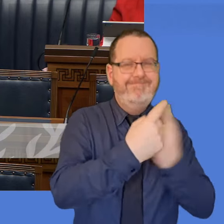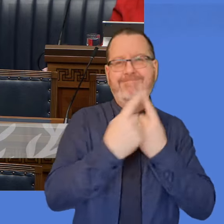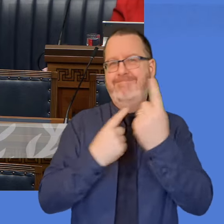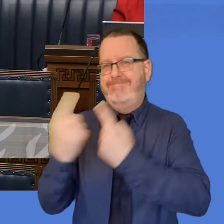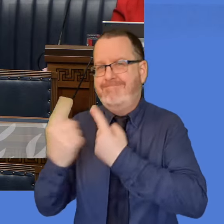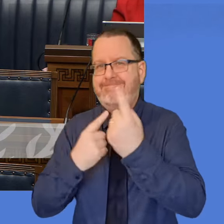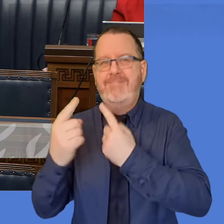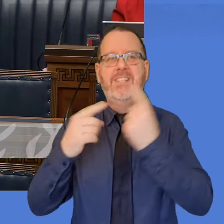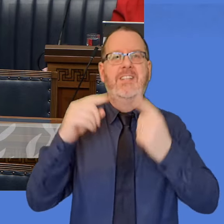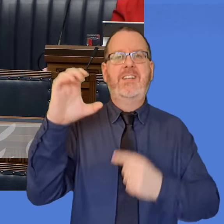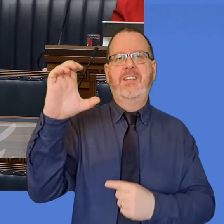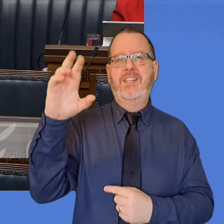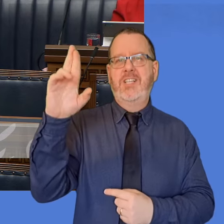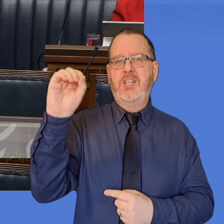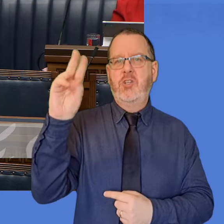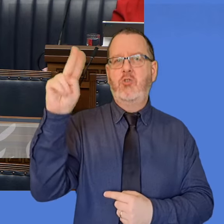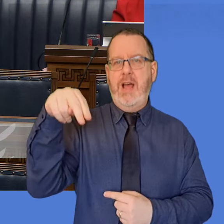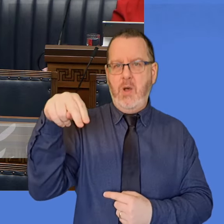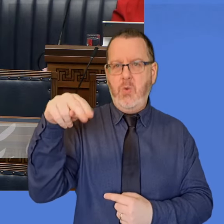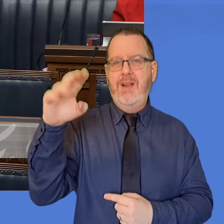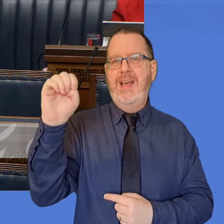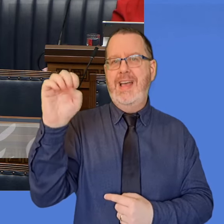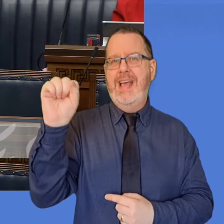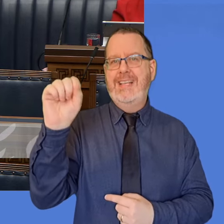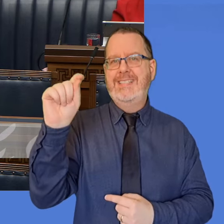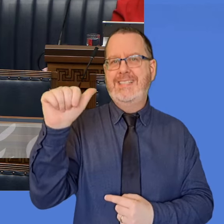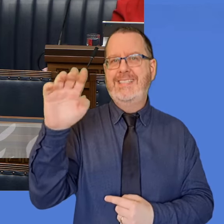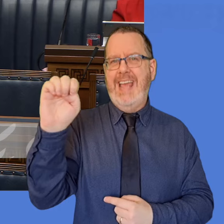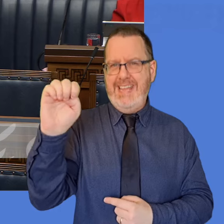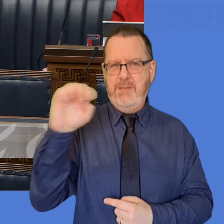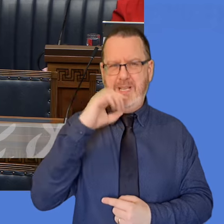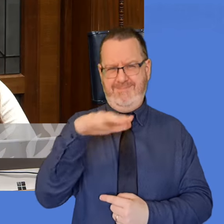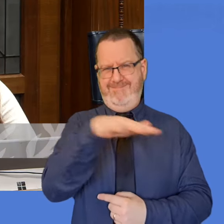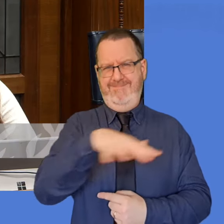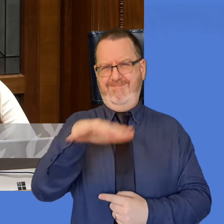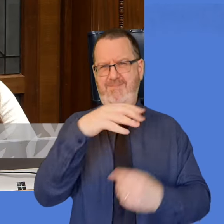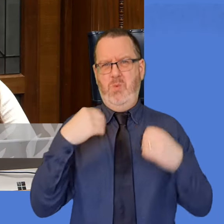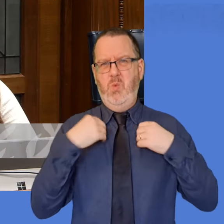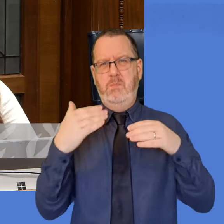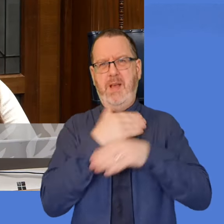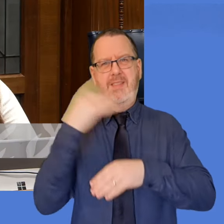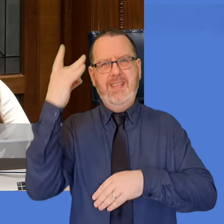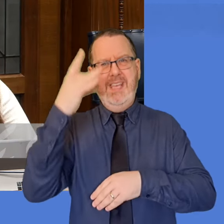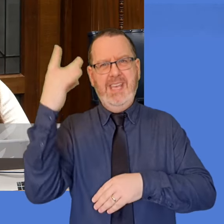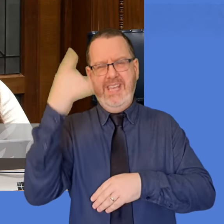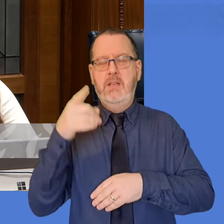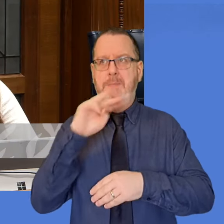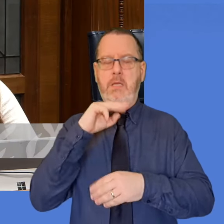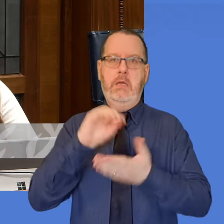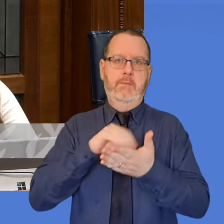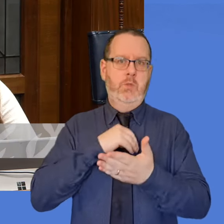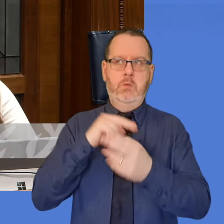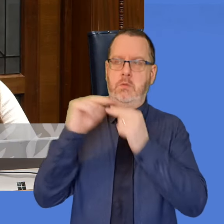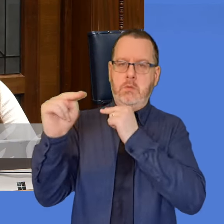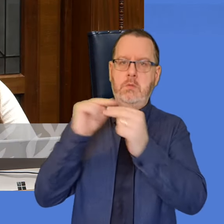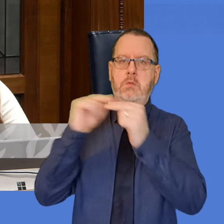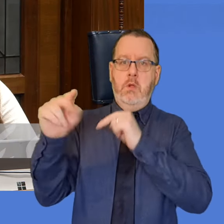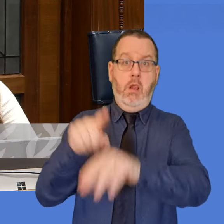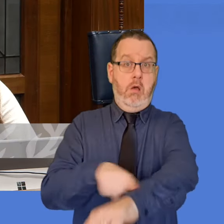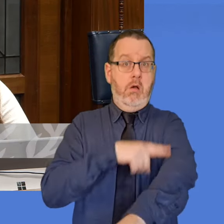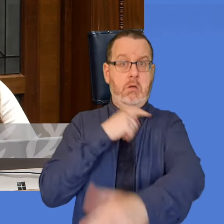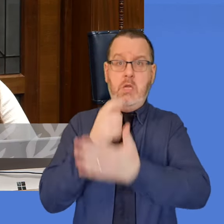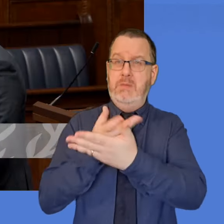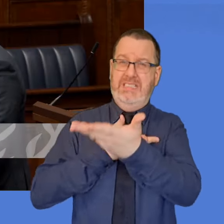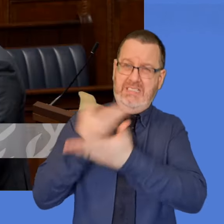That has been somewhat protracted. It has gone on a lot longer than any of us would have liked, and that could push back the